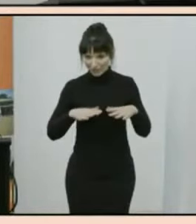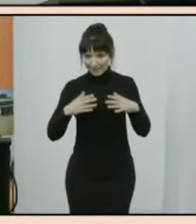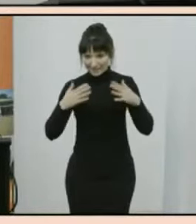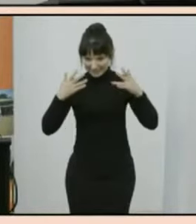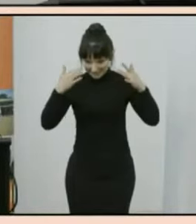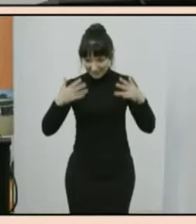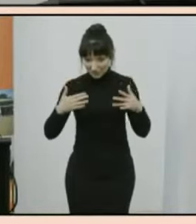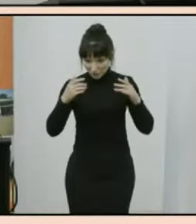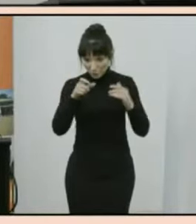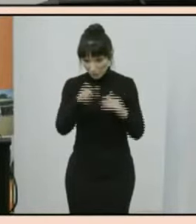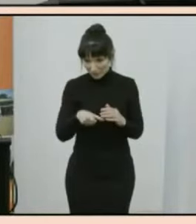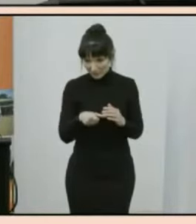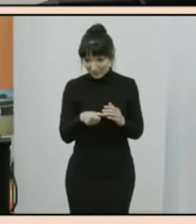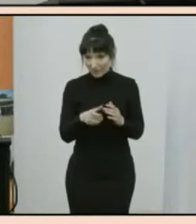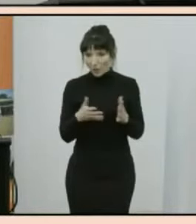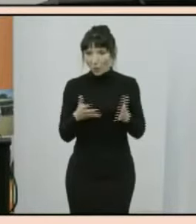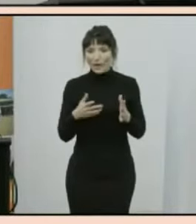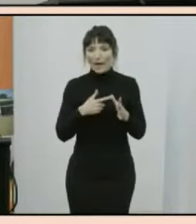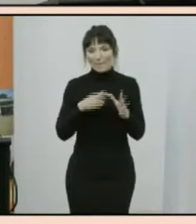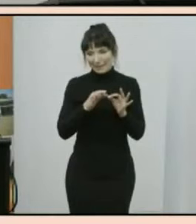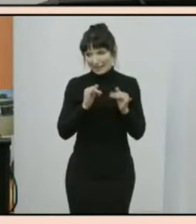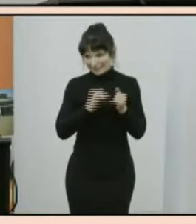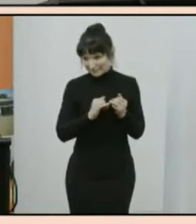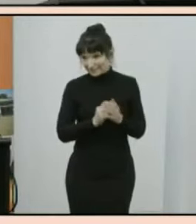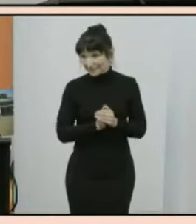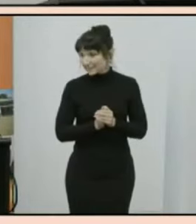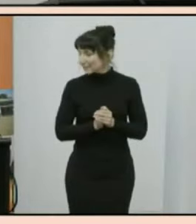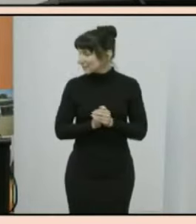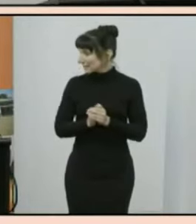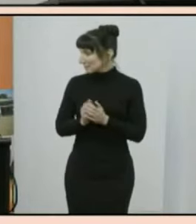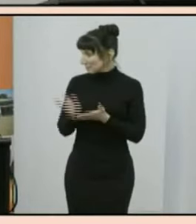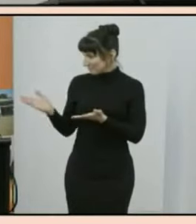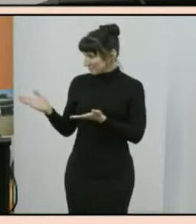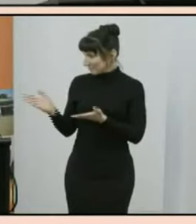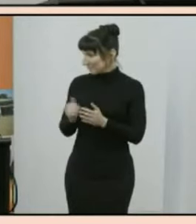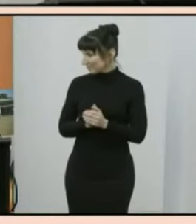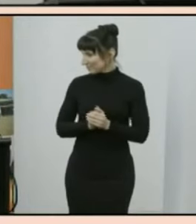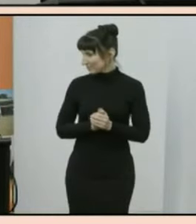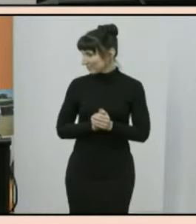statistician at the australian bureau of statistics theresa